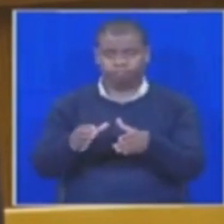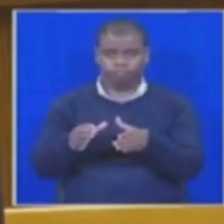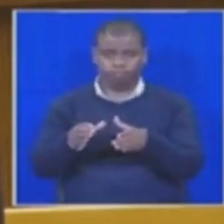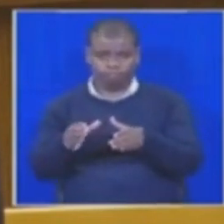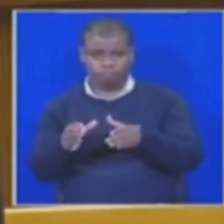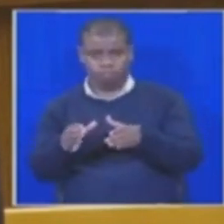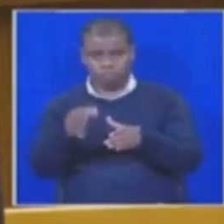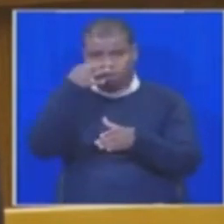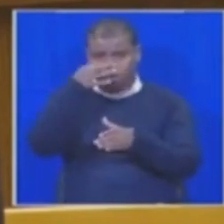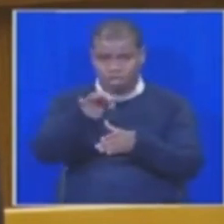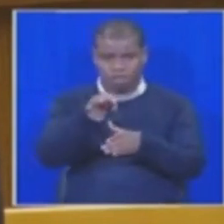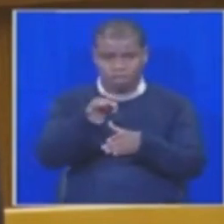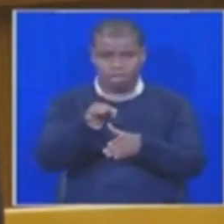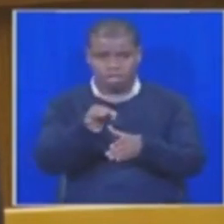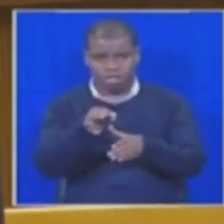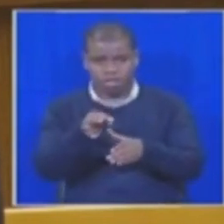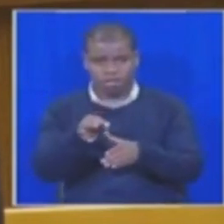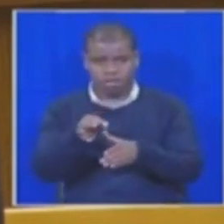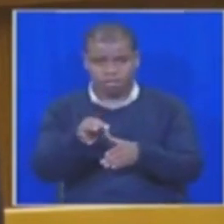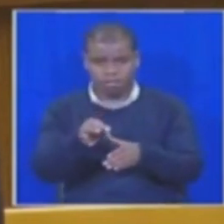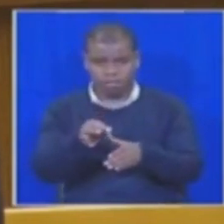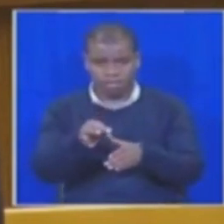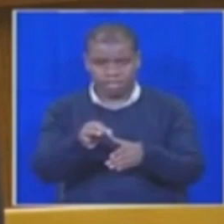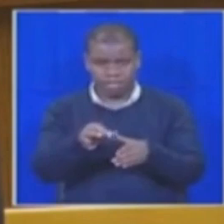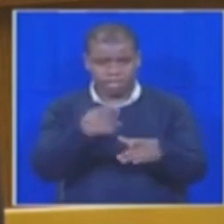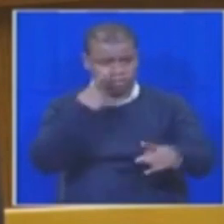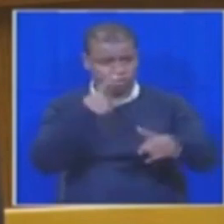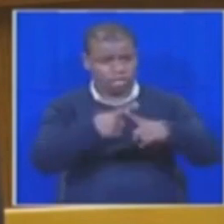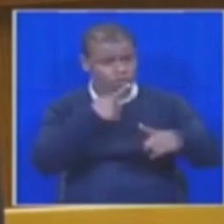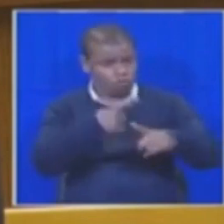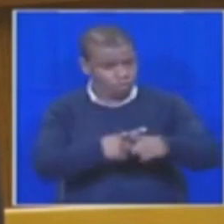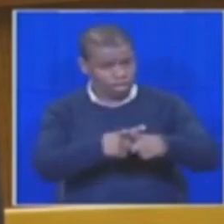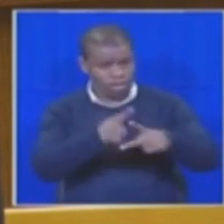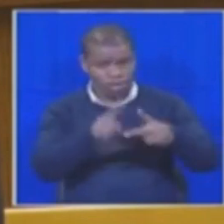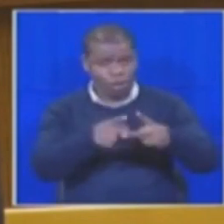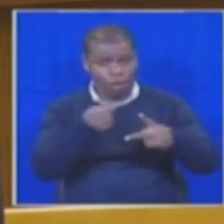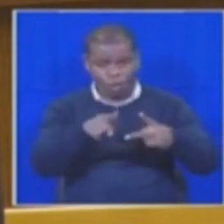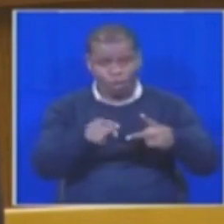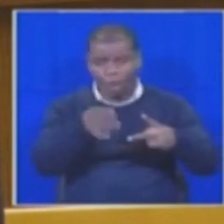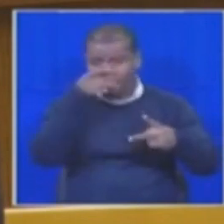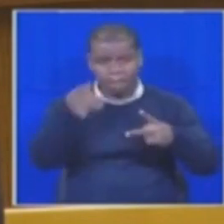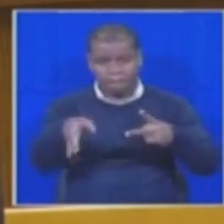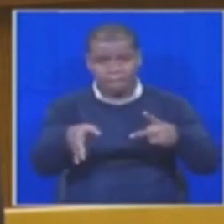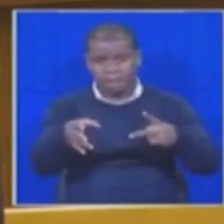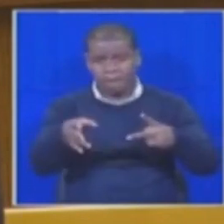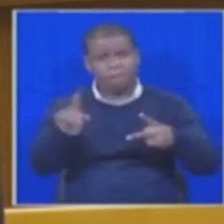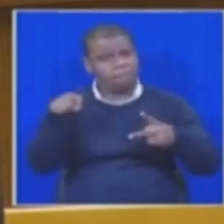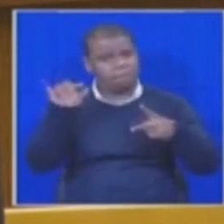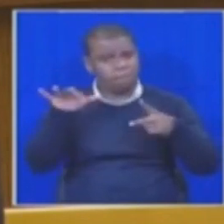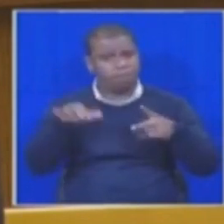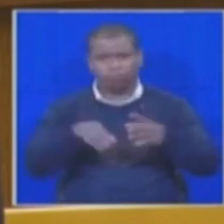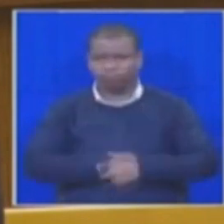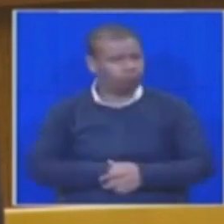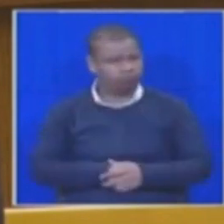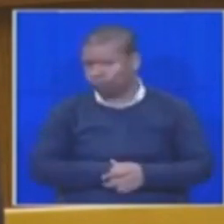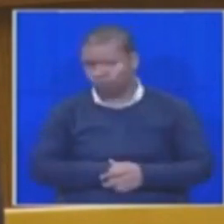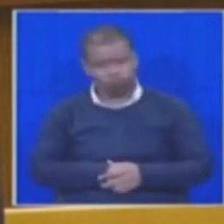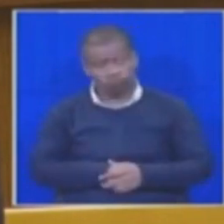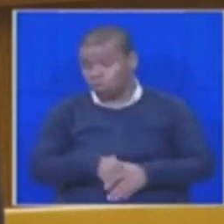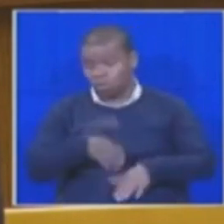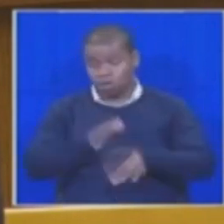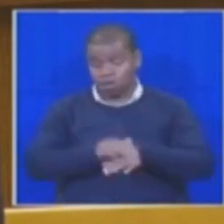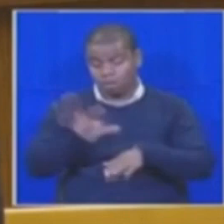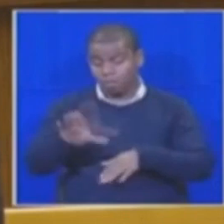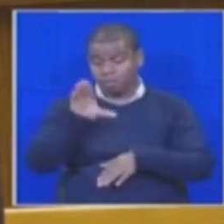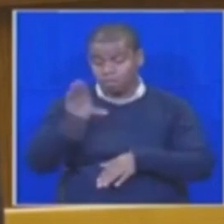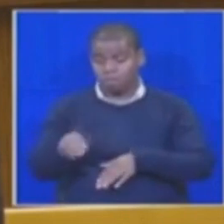is not homophobic or xenophobic. The African National Congress government